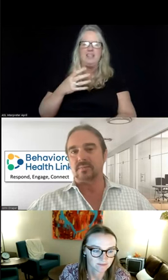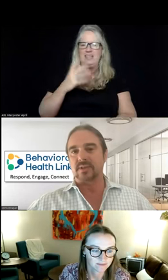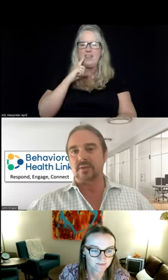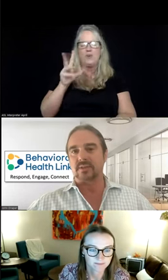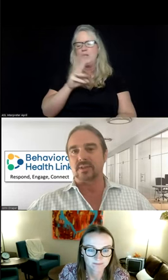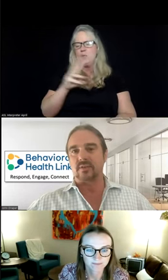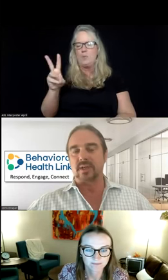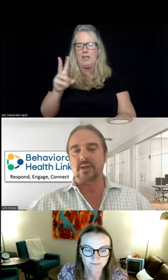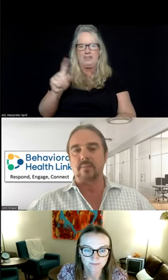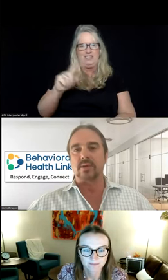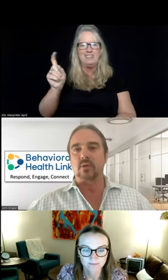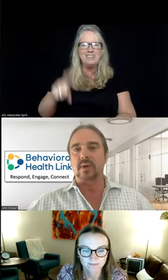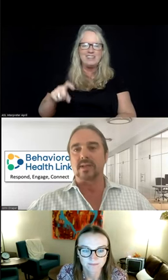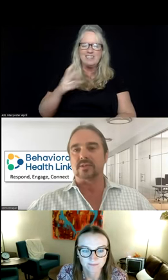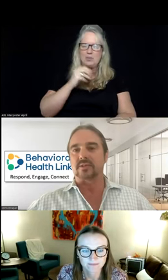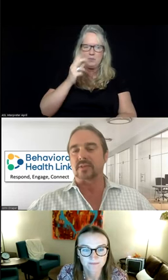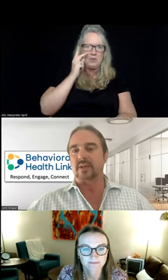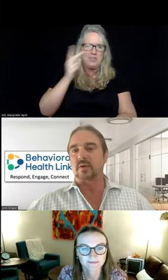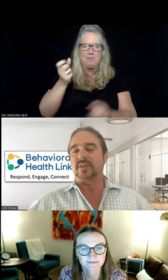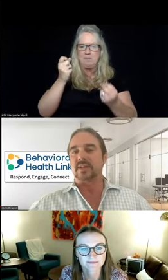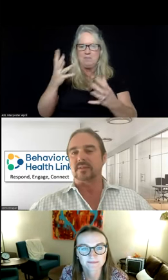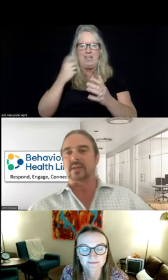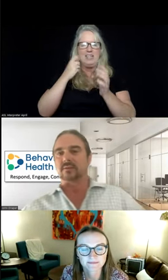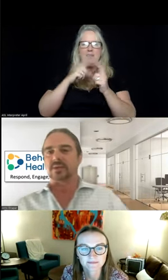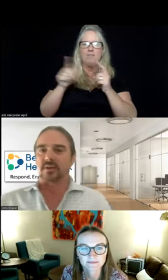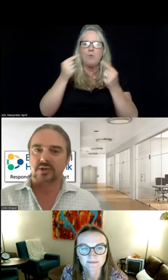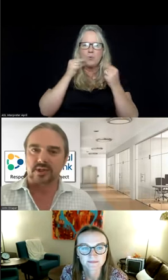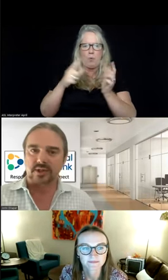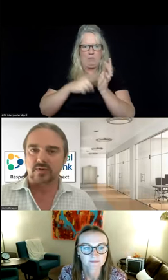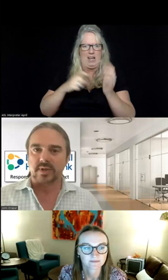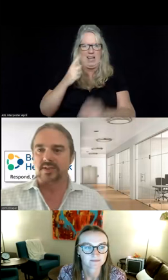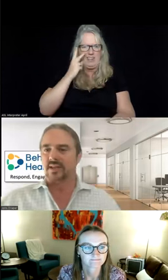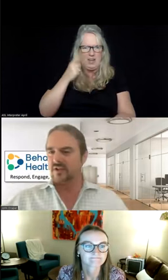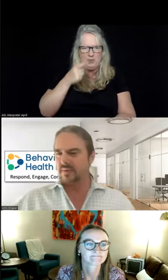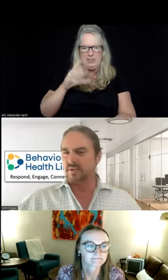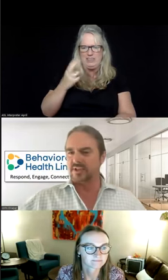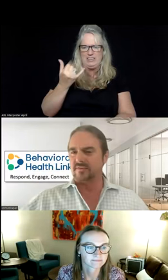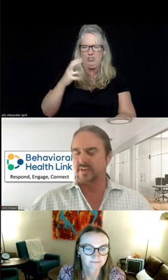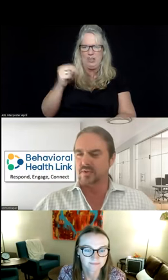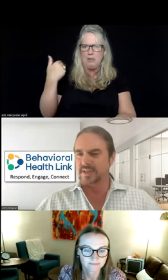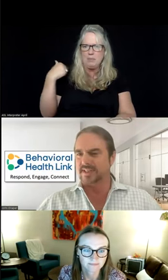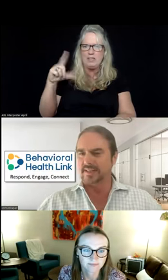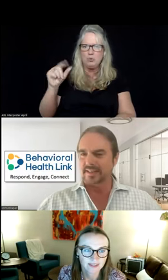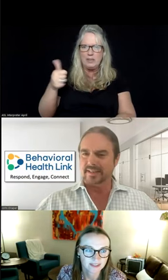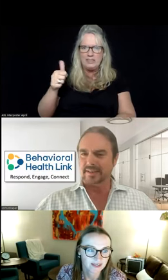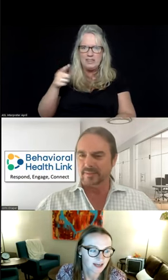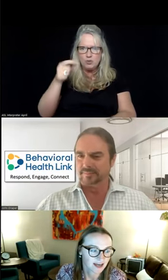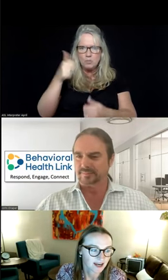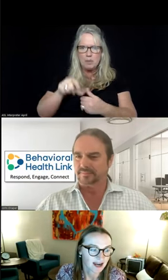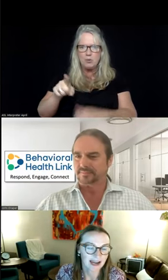Texas, but you don't see too many copper gold mines and certainly and hopefully nothing like we saw in Chile in 2010. Do you remember this event in 2010?